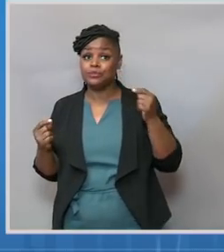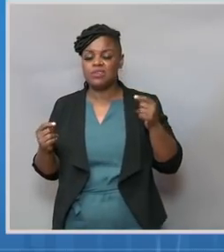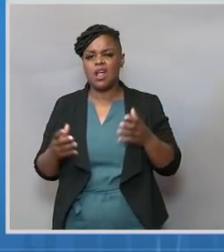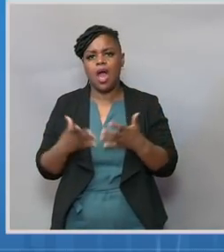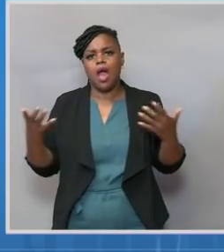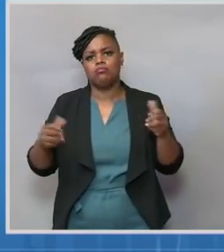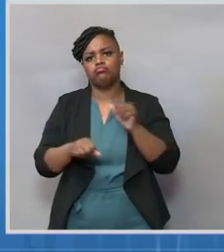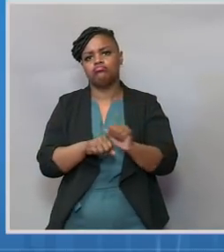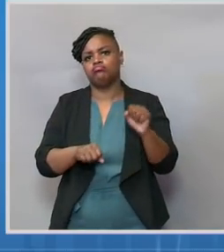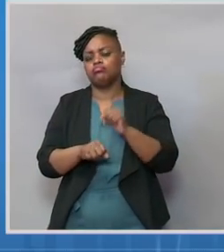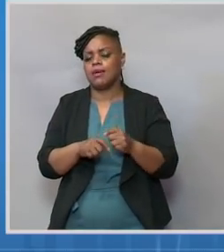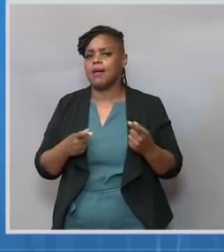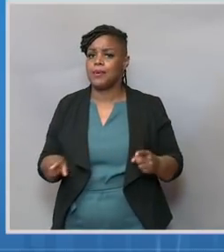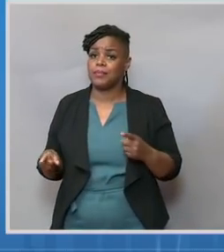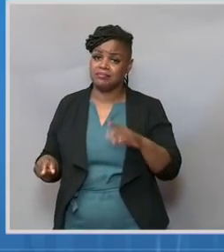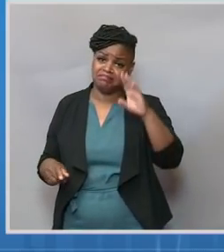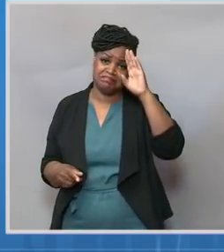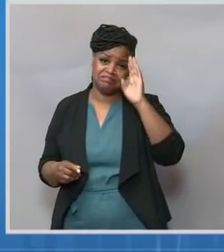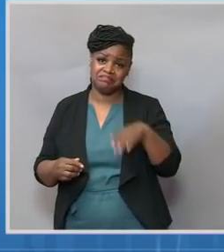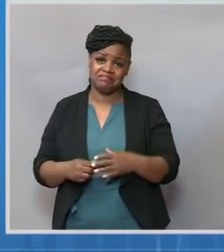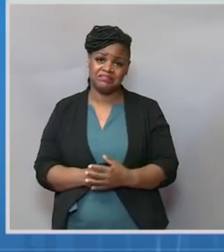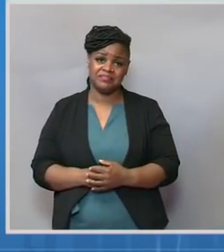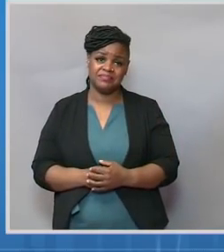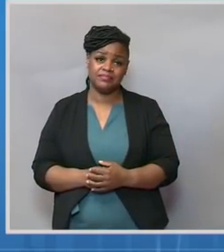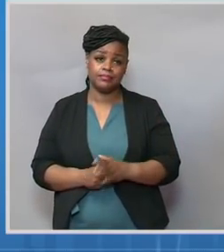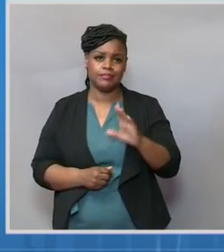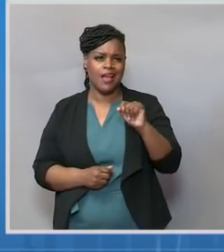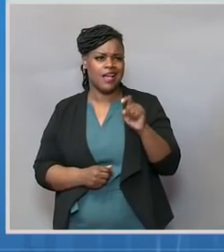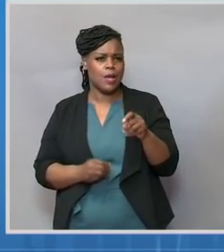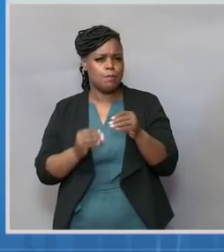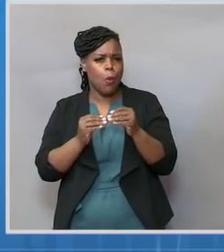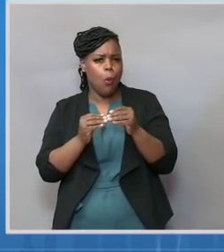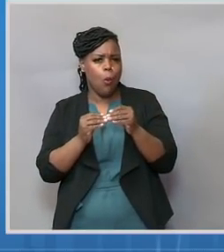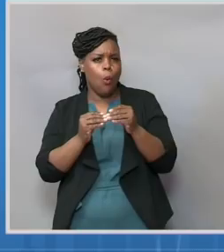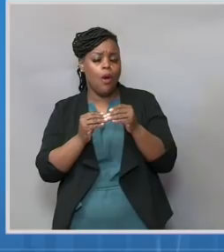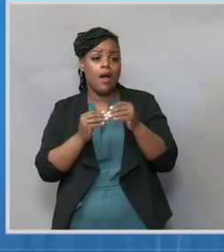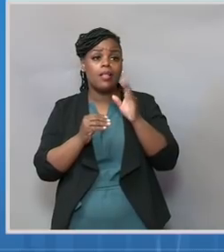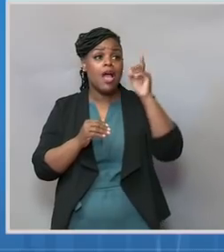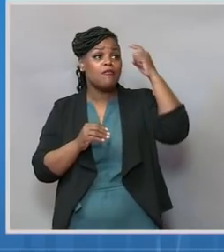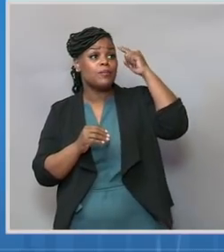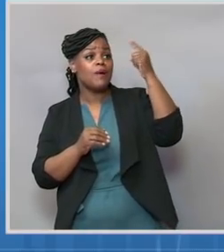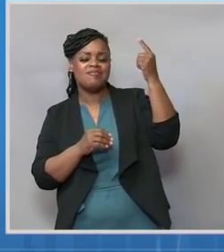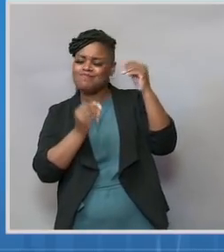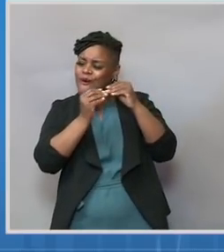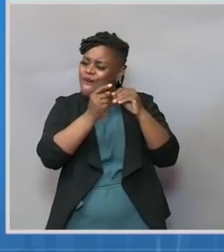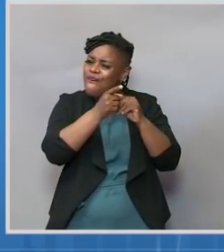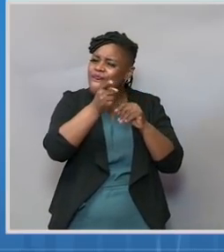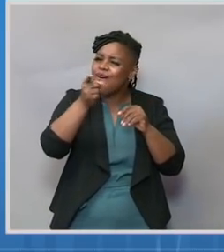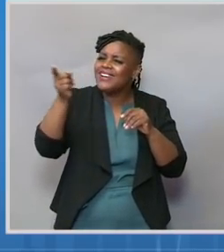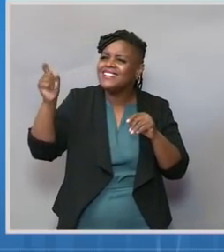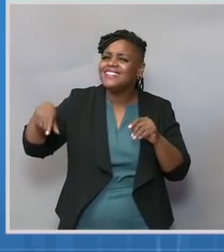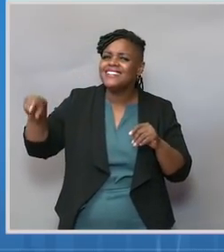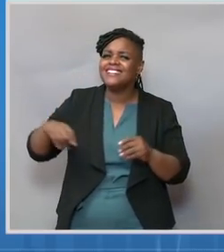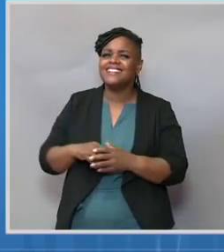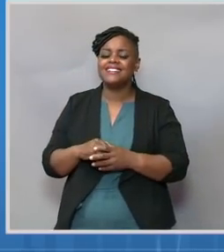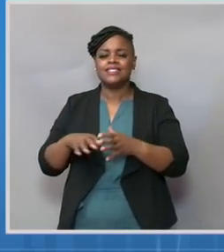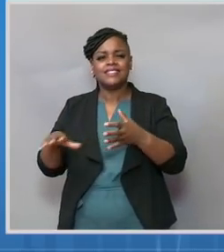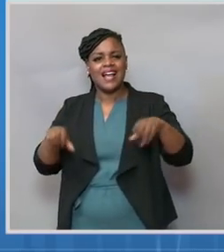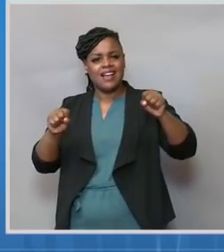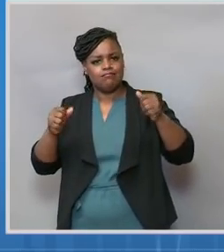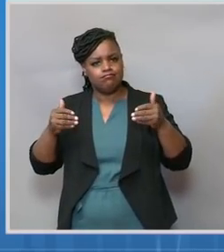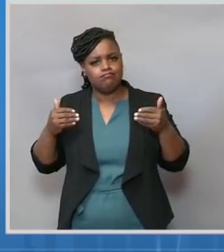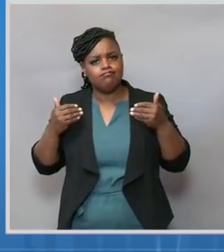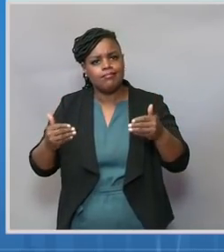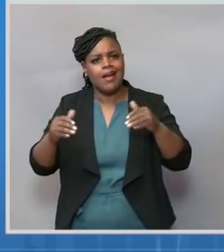truly turn this pandemic around requires more than government action. It's going to require each of us to take action as well, not only to protect ourselves,